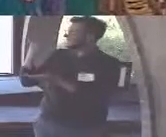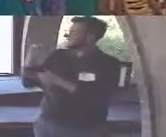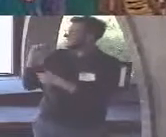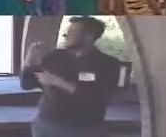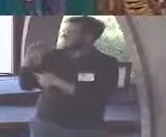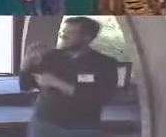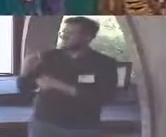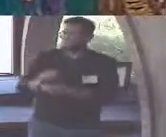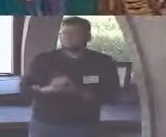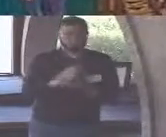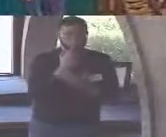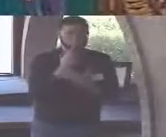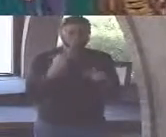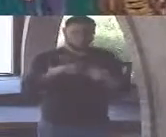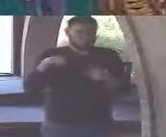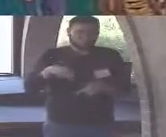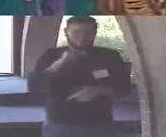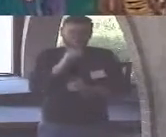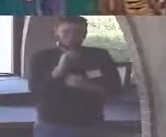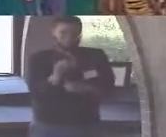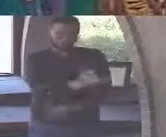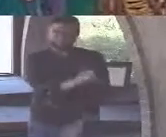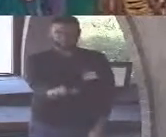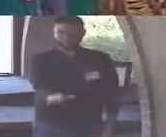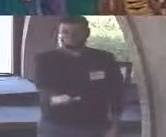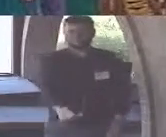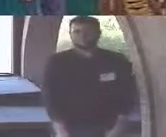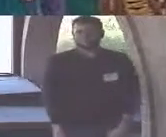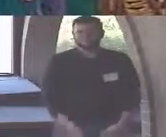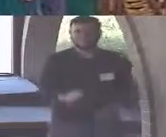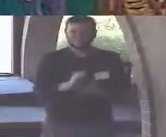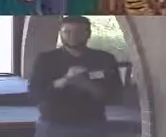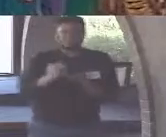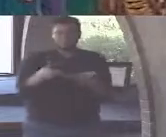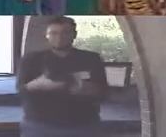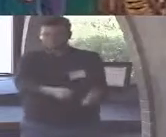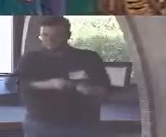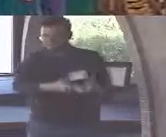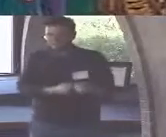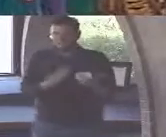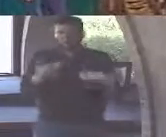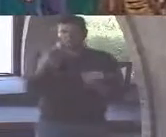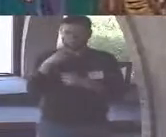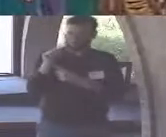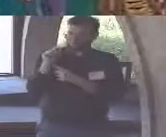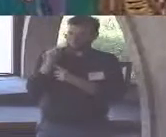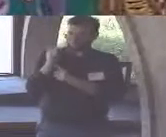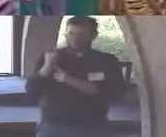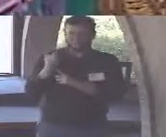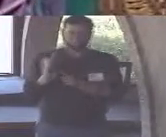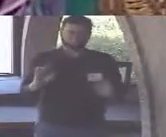but this sermon doesn't do that either I mean that would be asking a lot for a 20-minute sermon you know